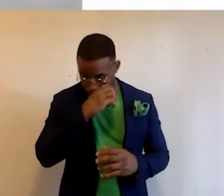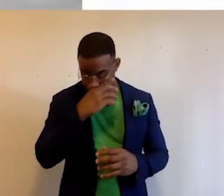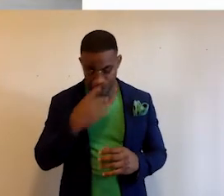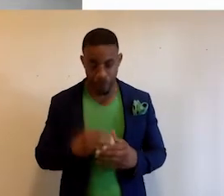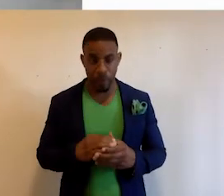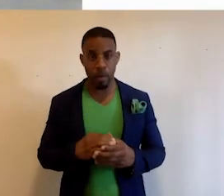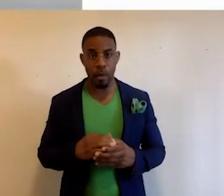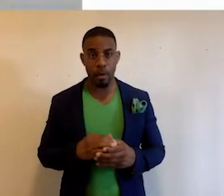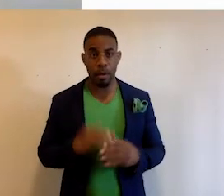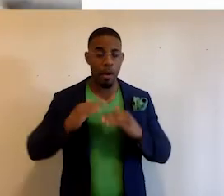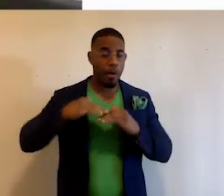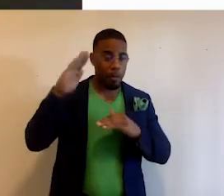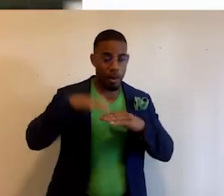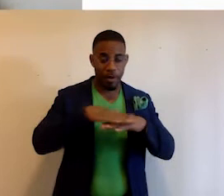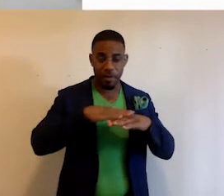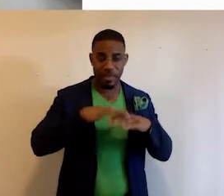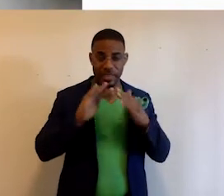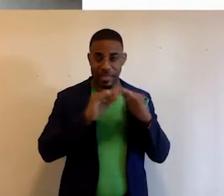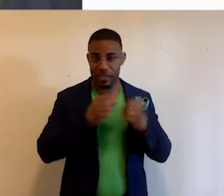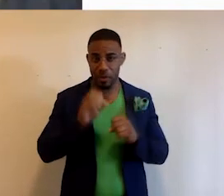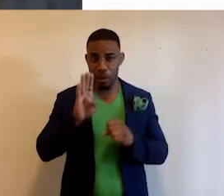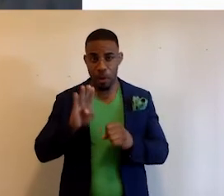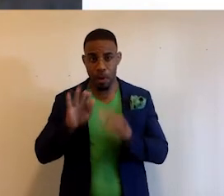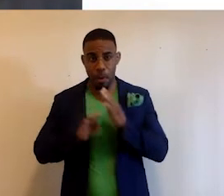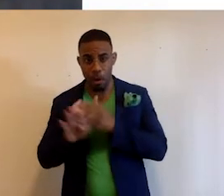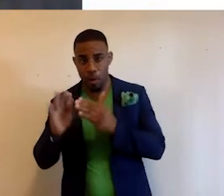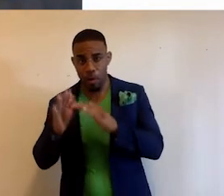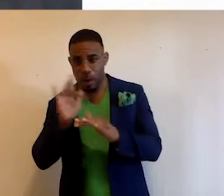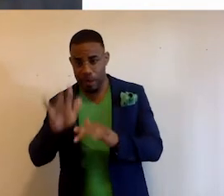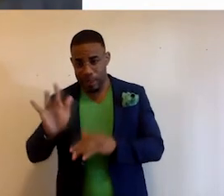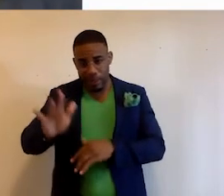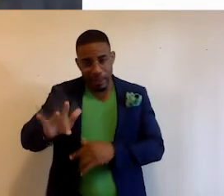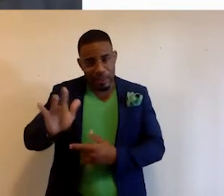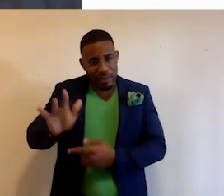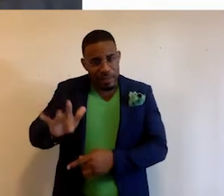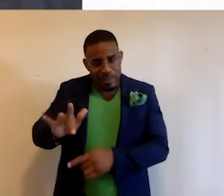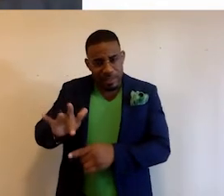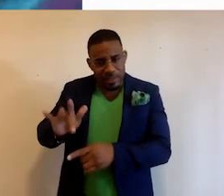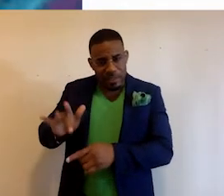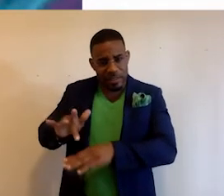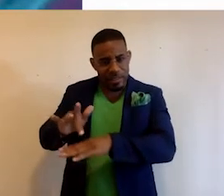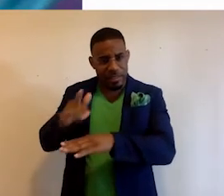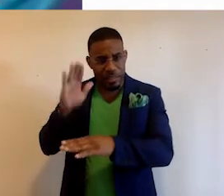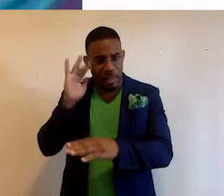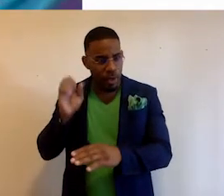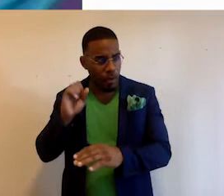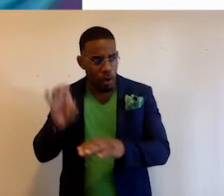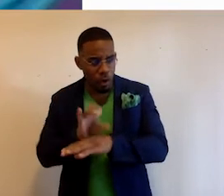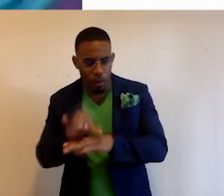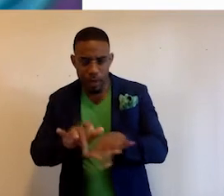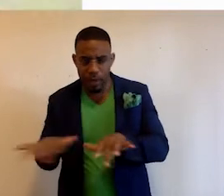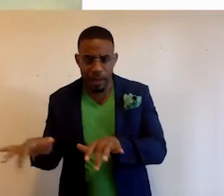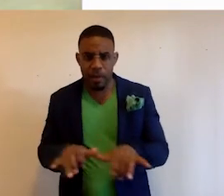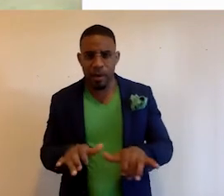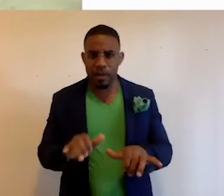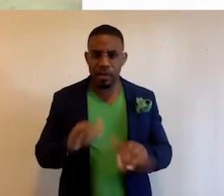Far above the city streets, Boston's minority communities are clicking, clicking with the sounds of computer keyboards. It's